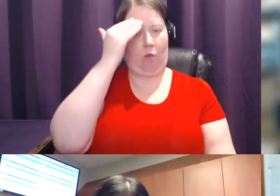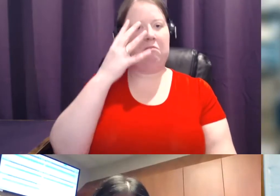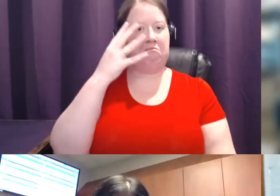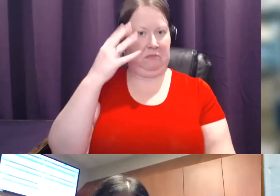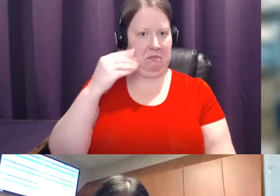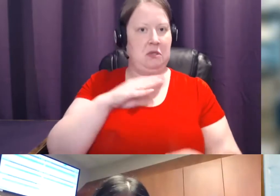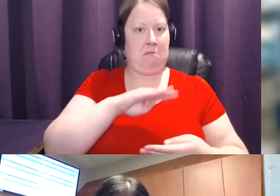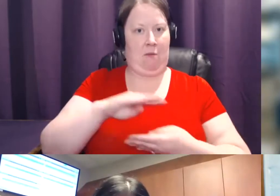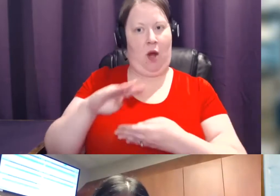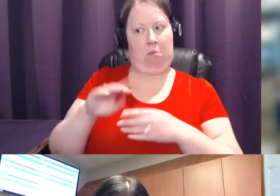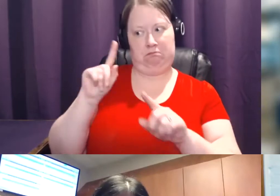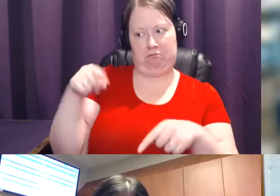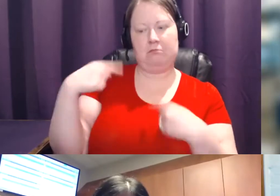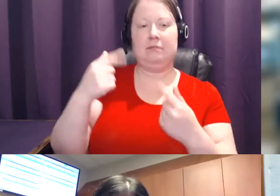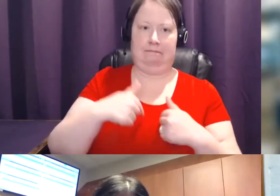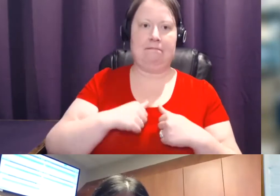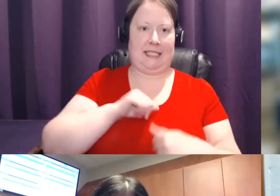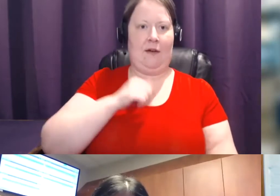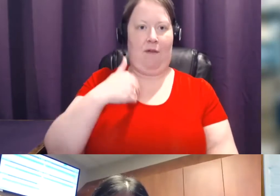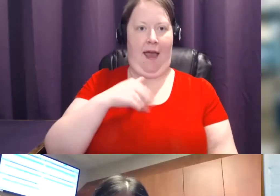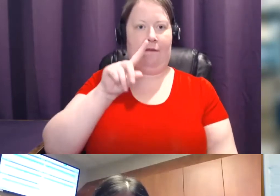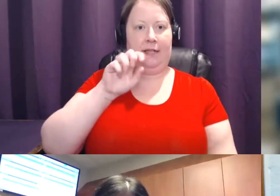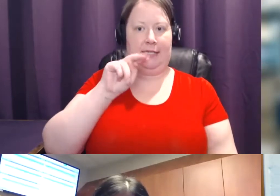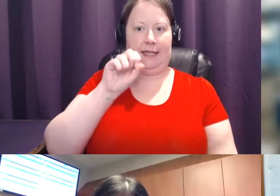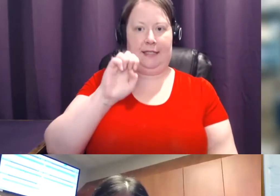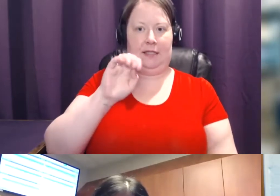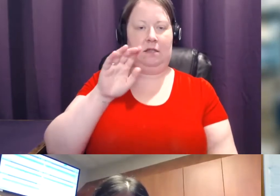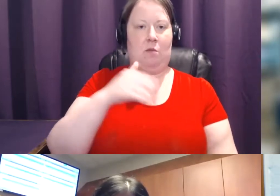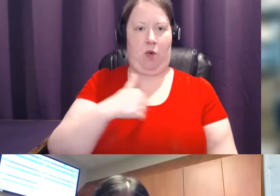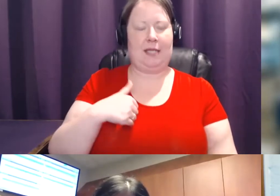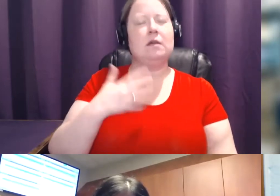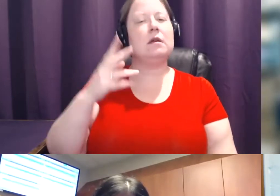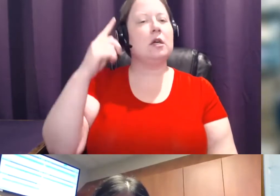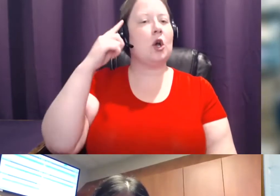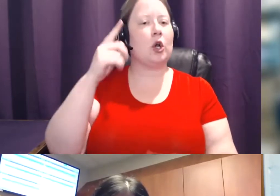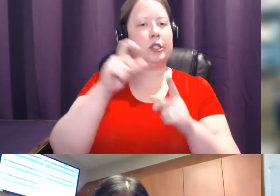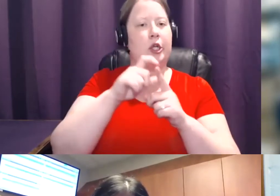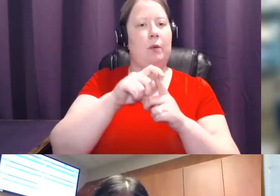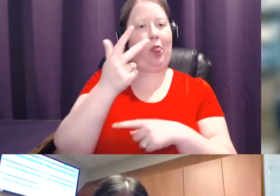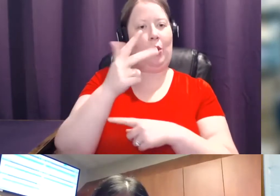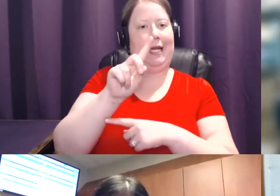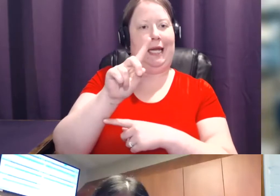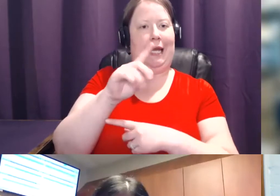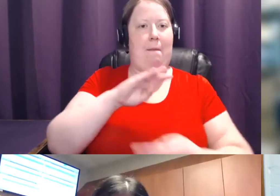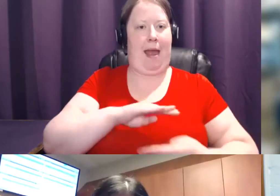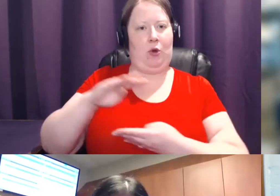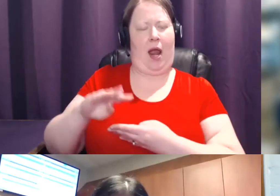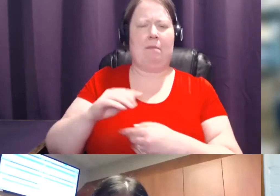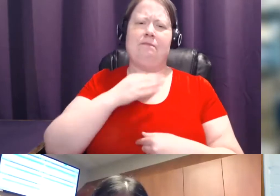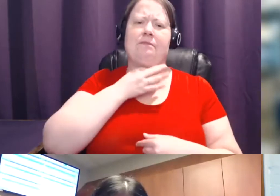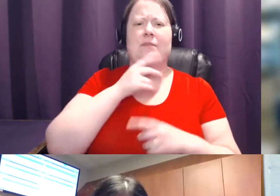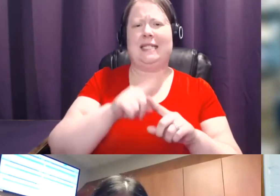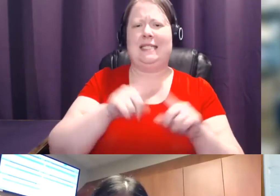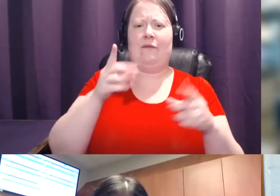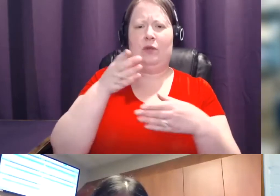over the years and being someone who has dense breasts, we've heard the term 3D mammograms. And I want to ask how that what's the difference between